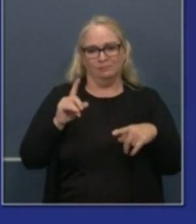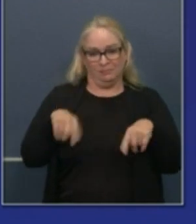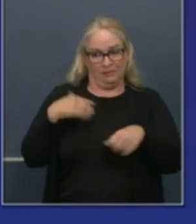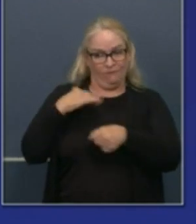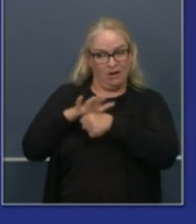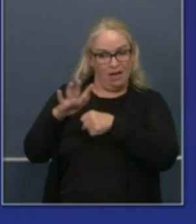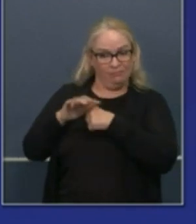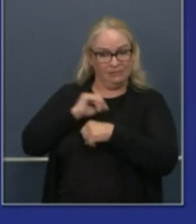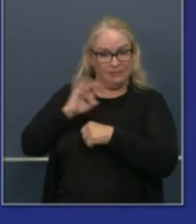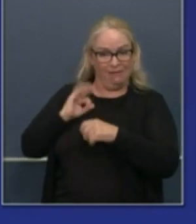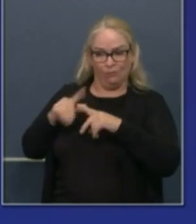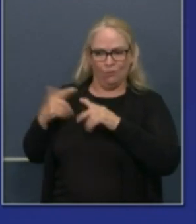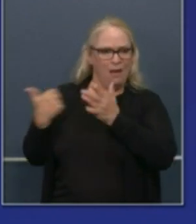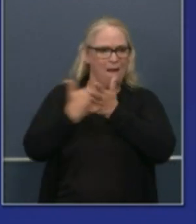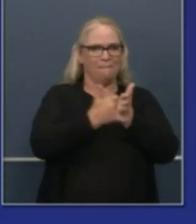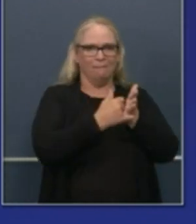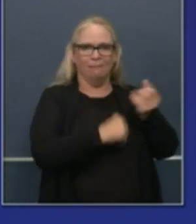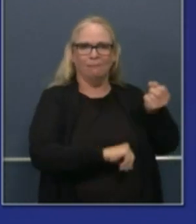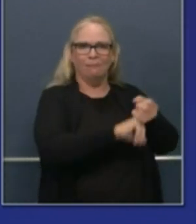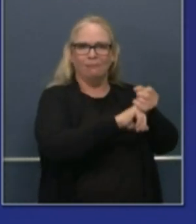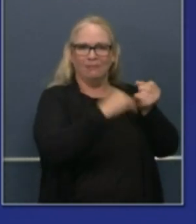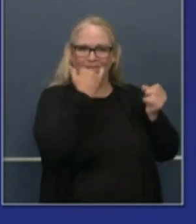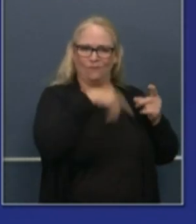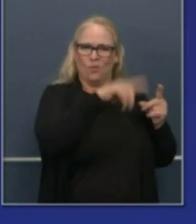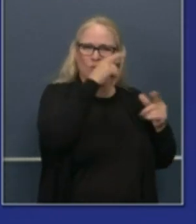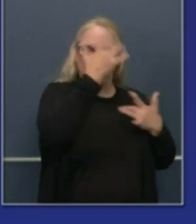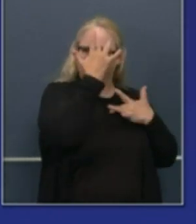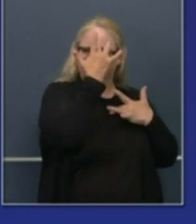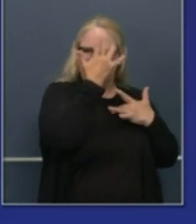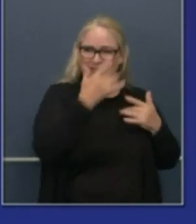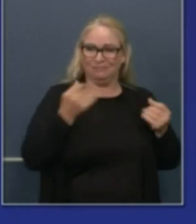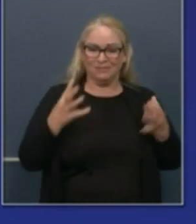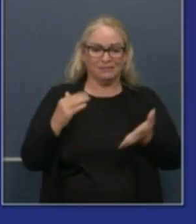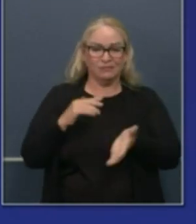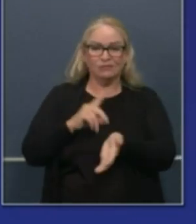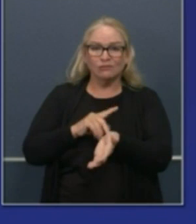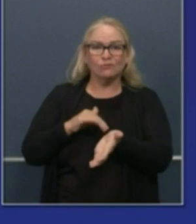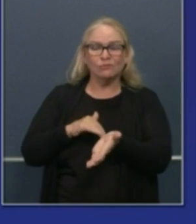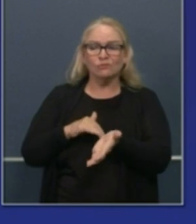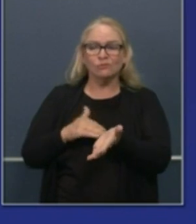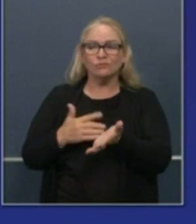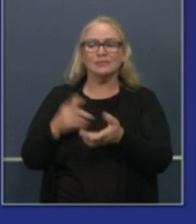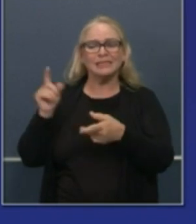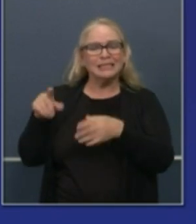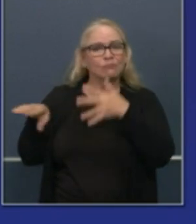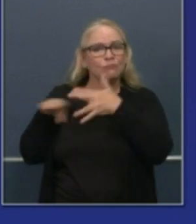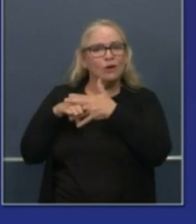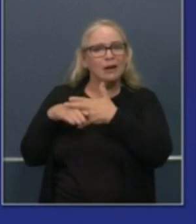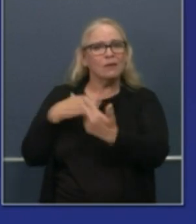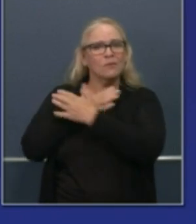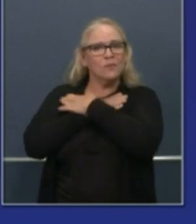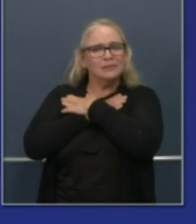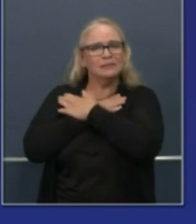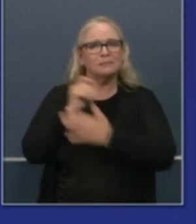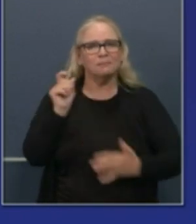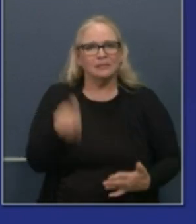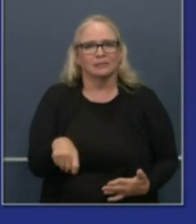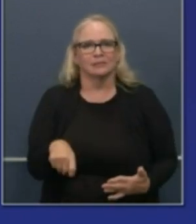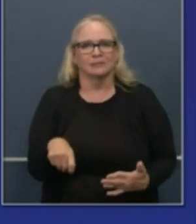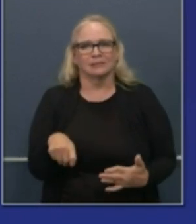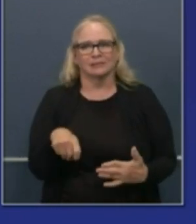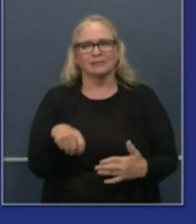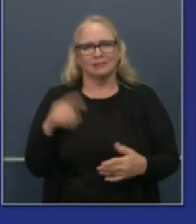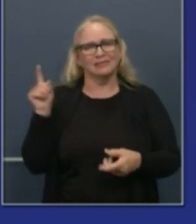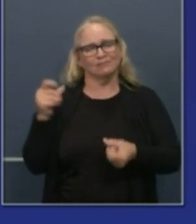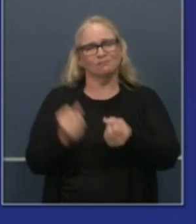that need uh a break uh that need to be supplemented need to be supported uh as always